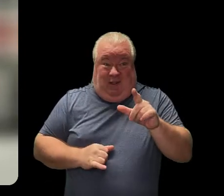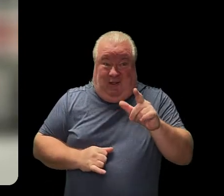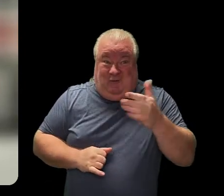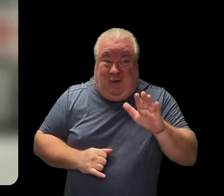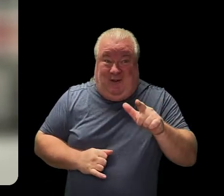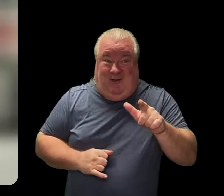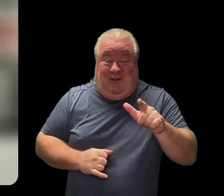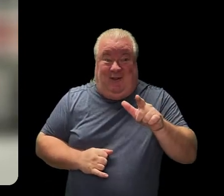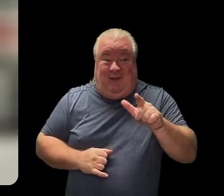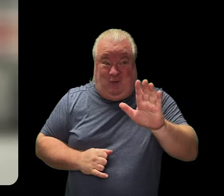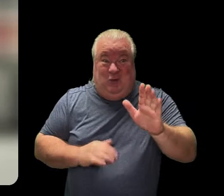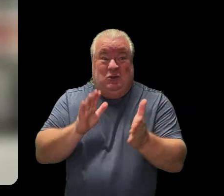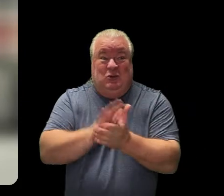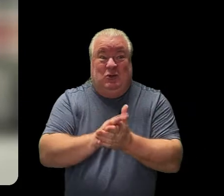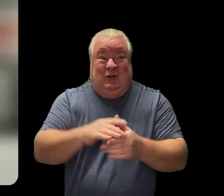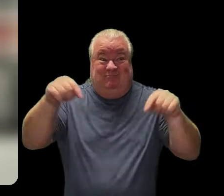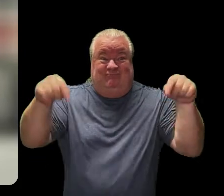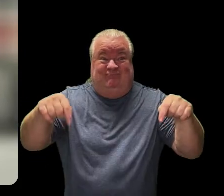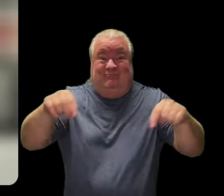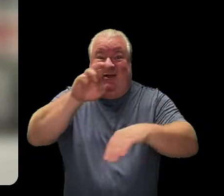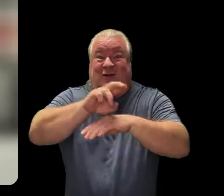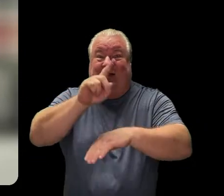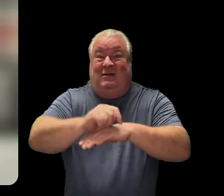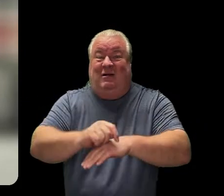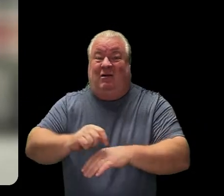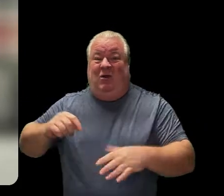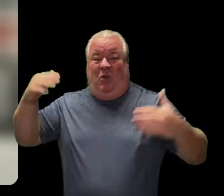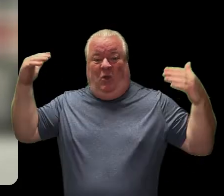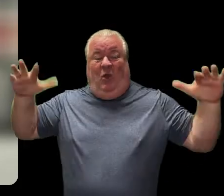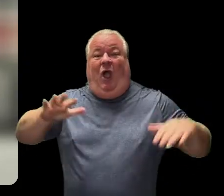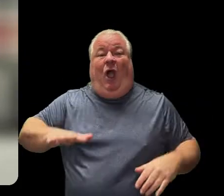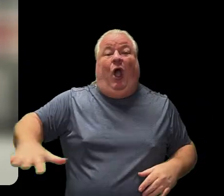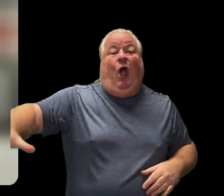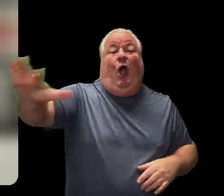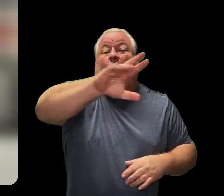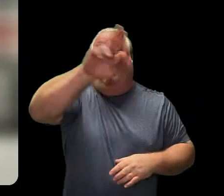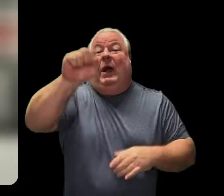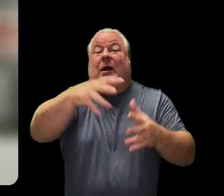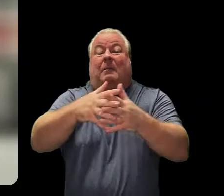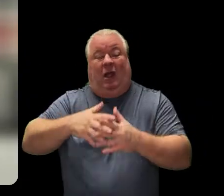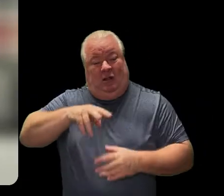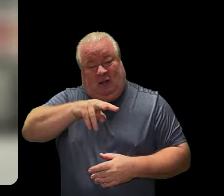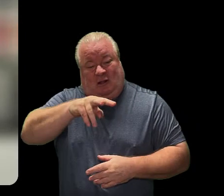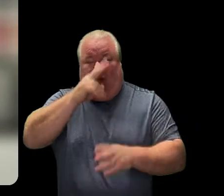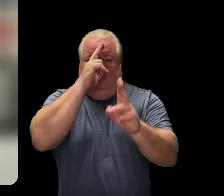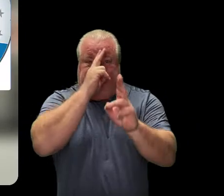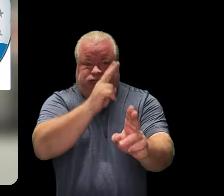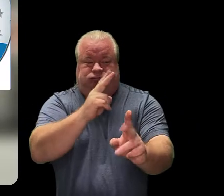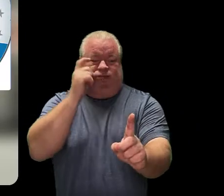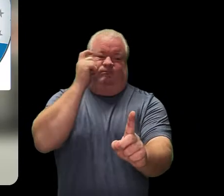but your school, Raymond Temple earned the top medal for